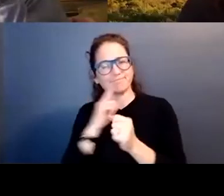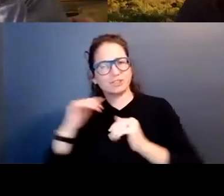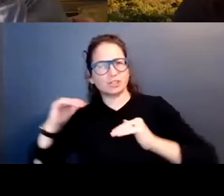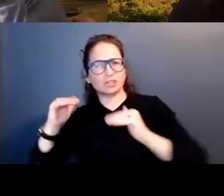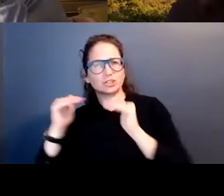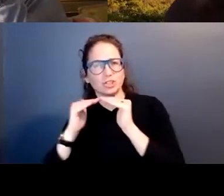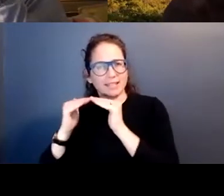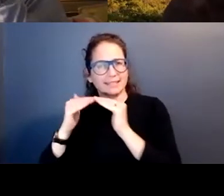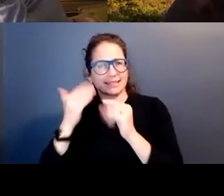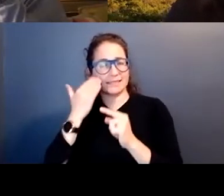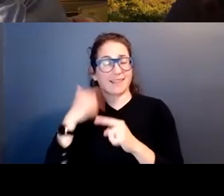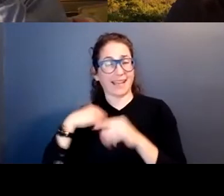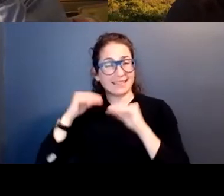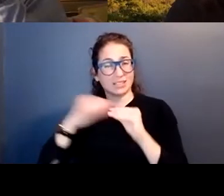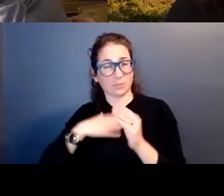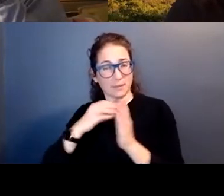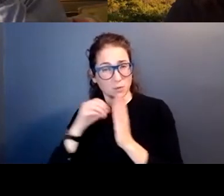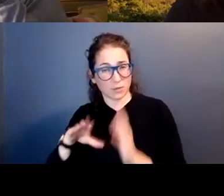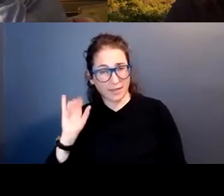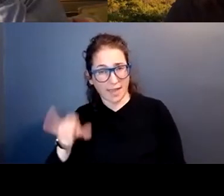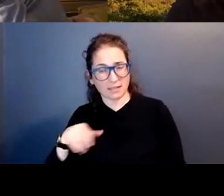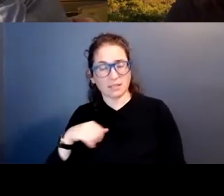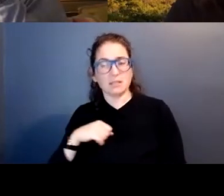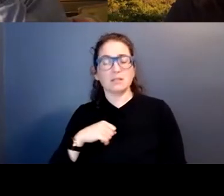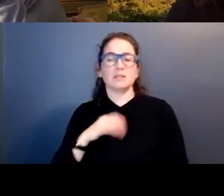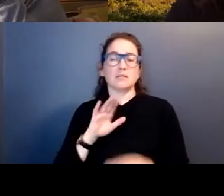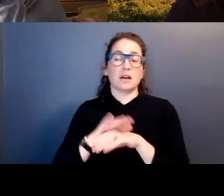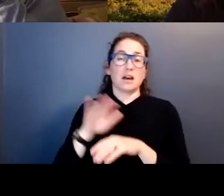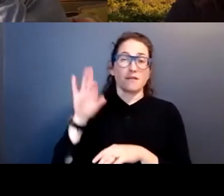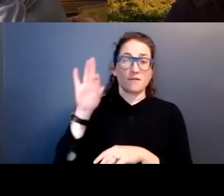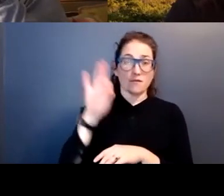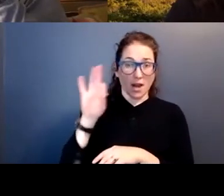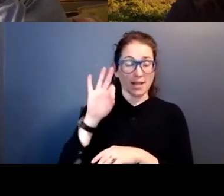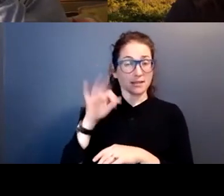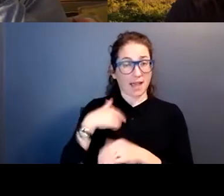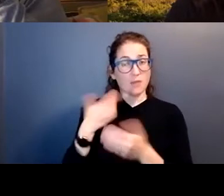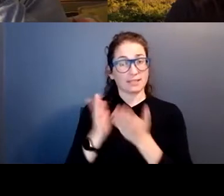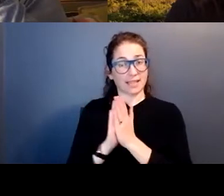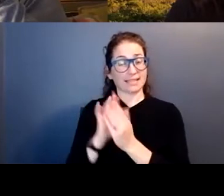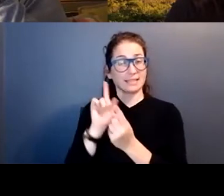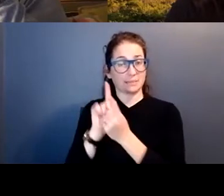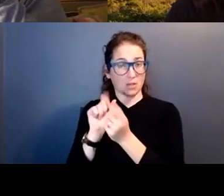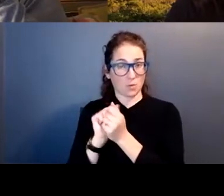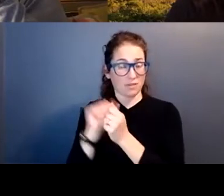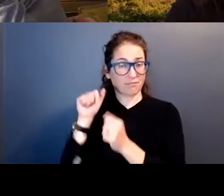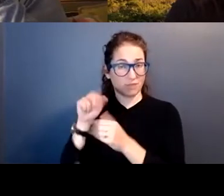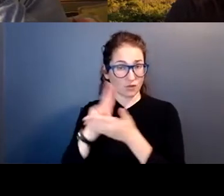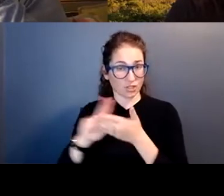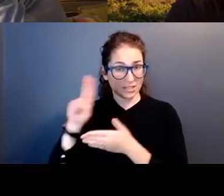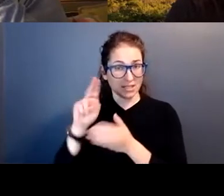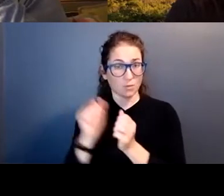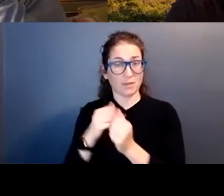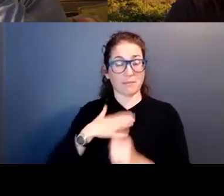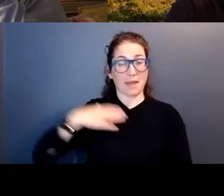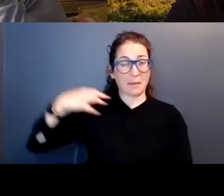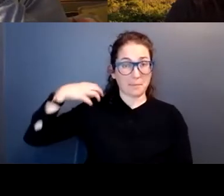students. And so, um, come Friday, I was then asked to meet with the university, um, with my boss,